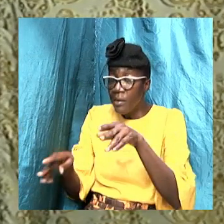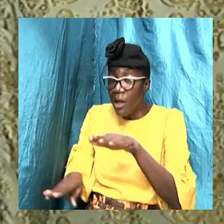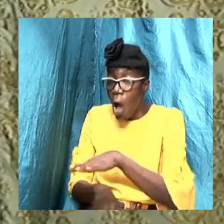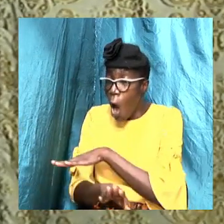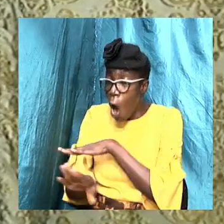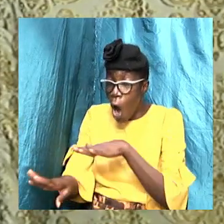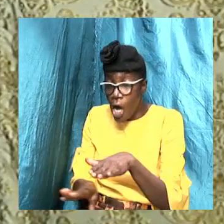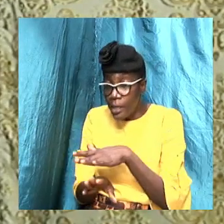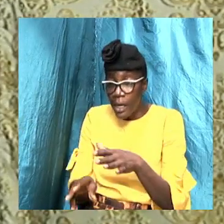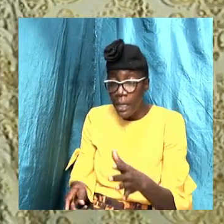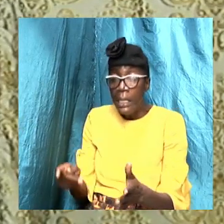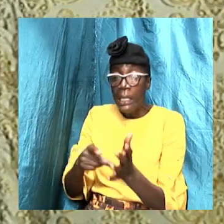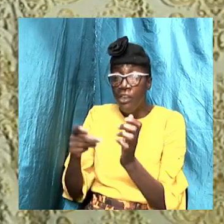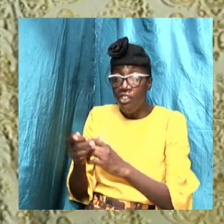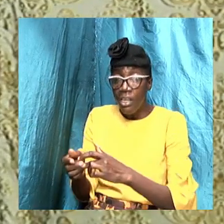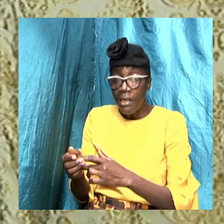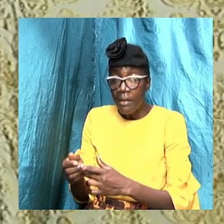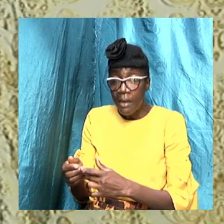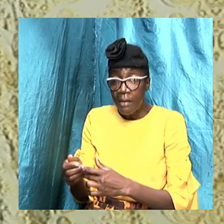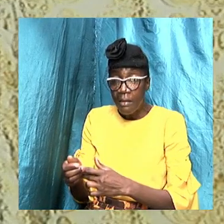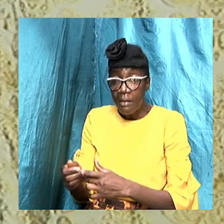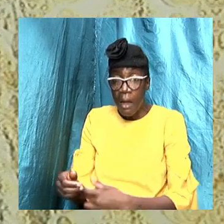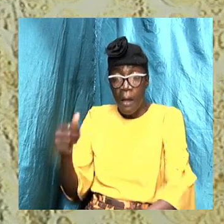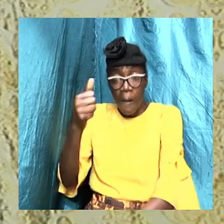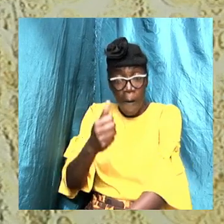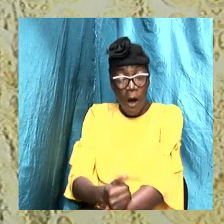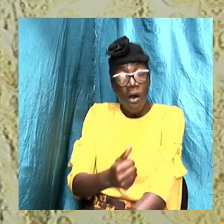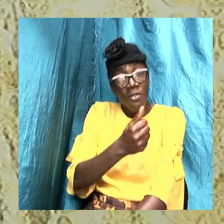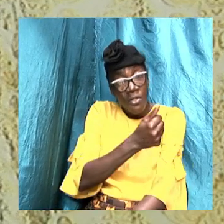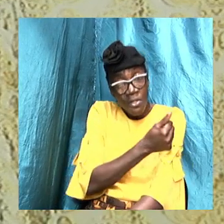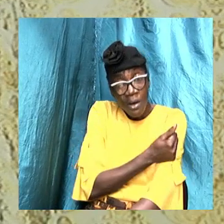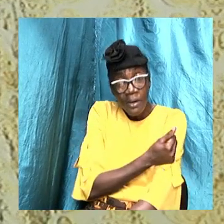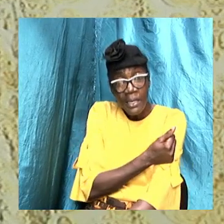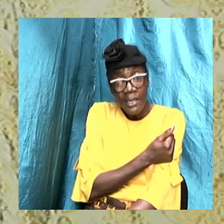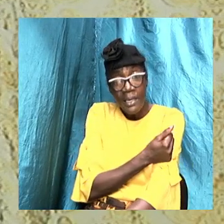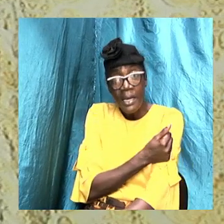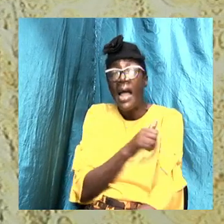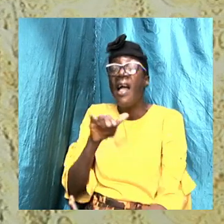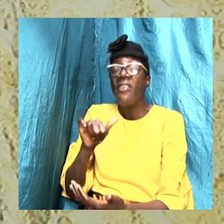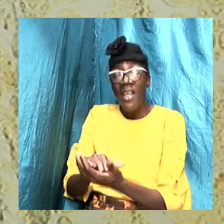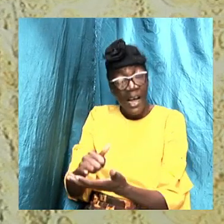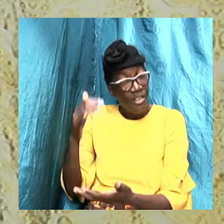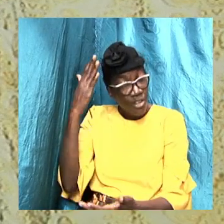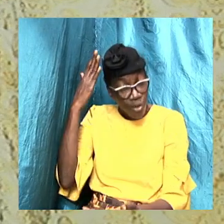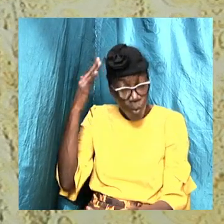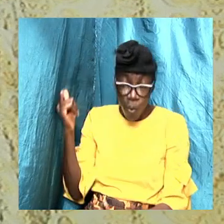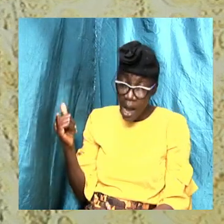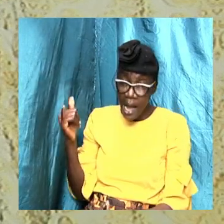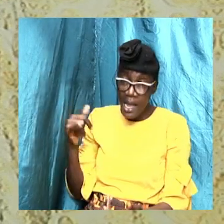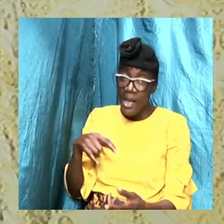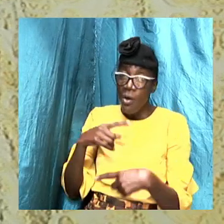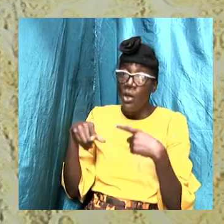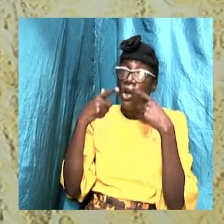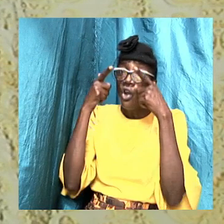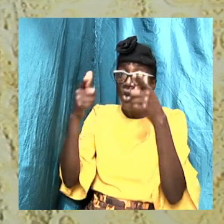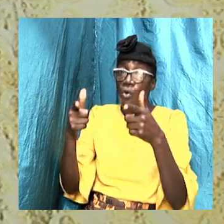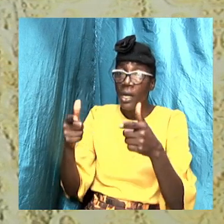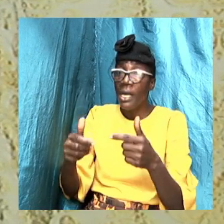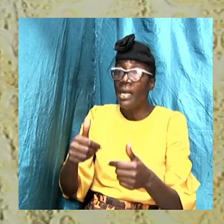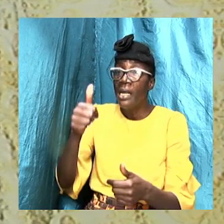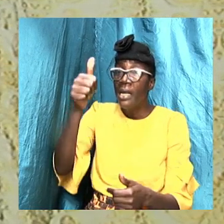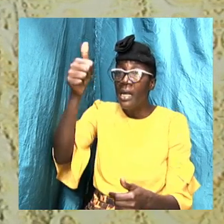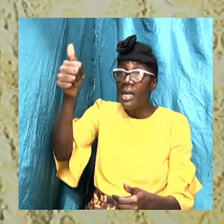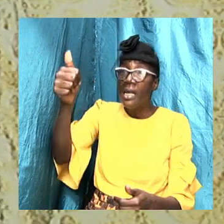under his authority. So that is why it was accredited unto Jesus. Then when we look in the book of Acts, we